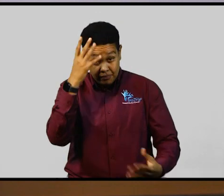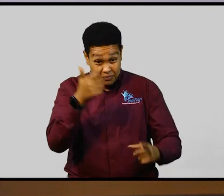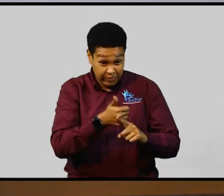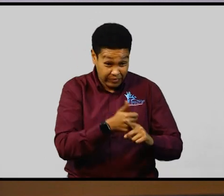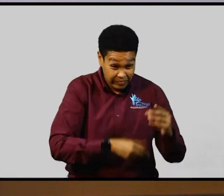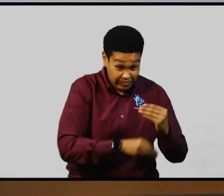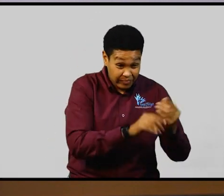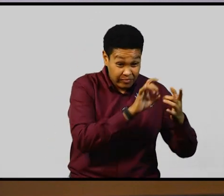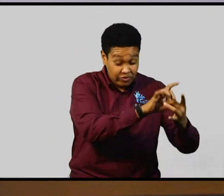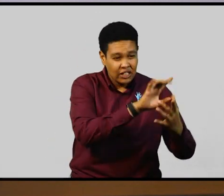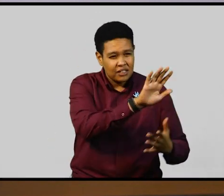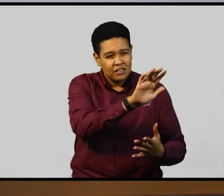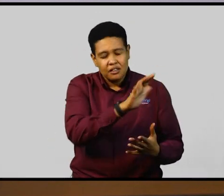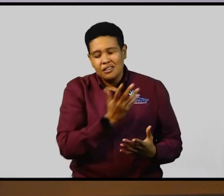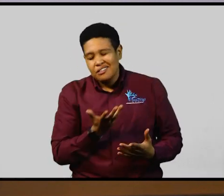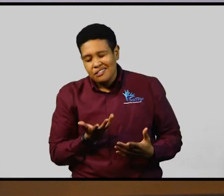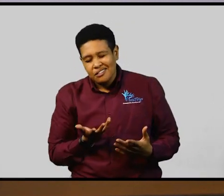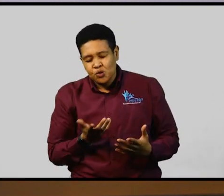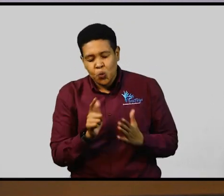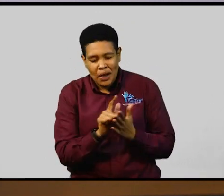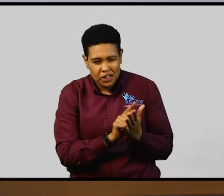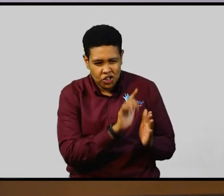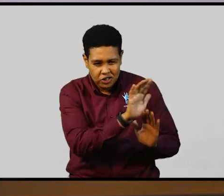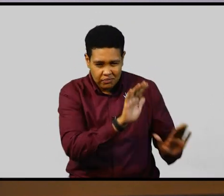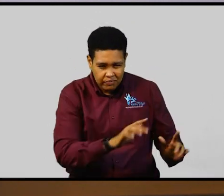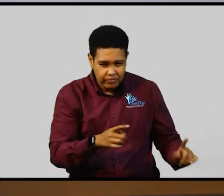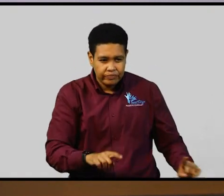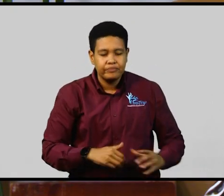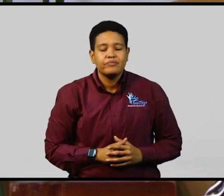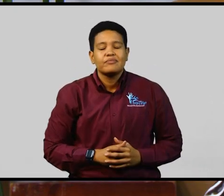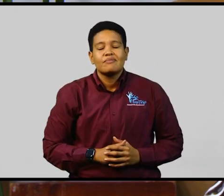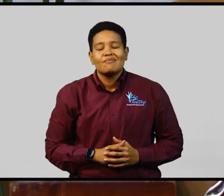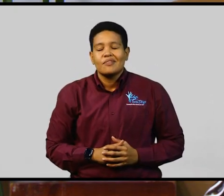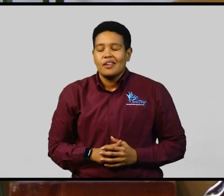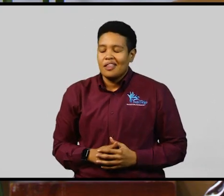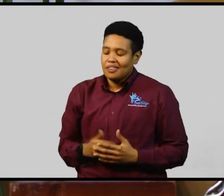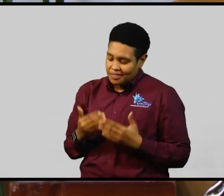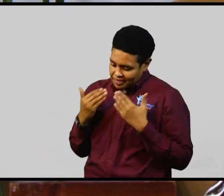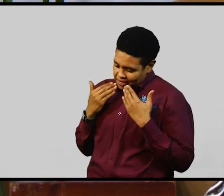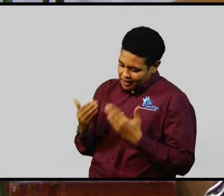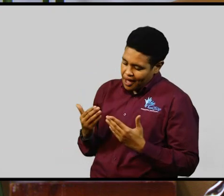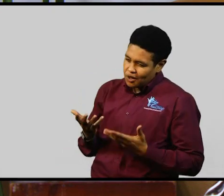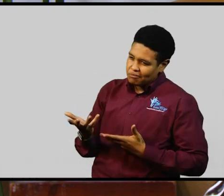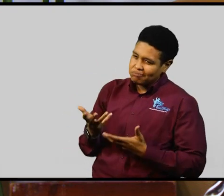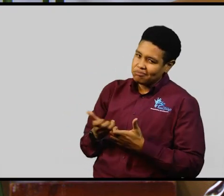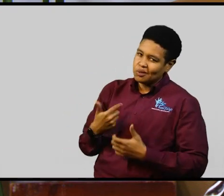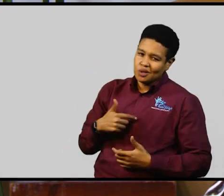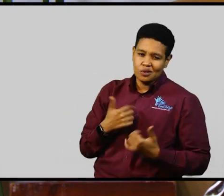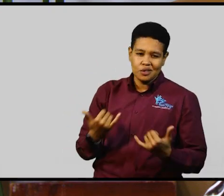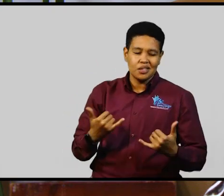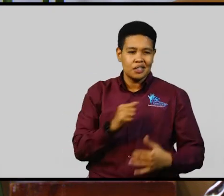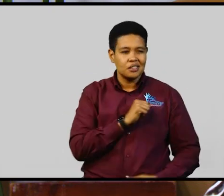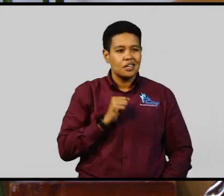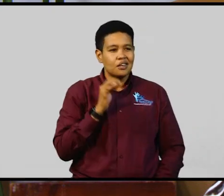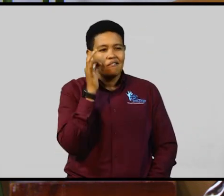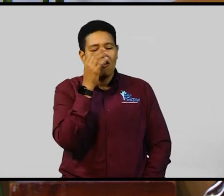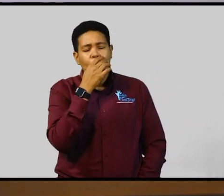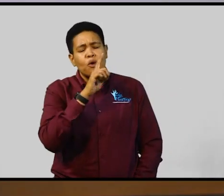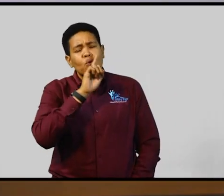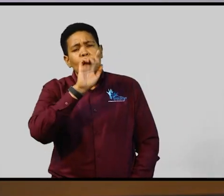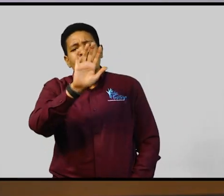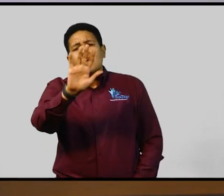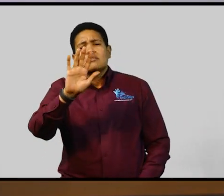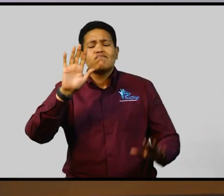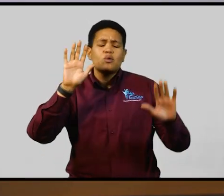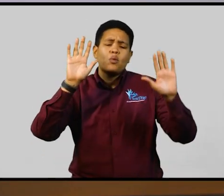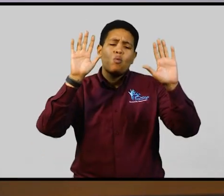on the legislation. Thank you. much for speaking with us today, Senator Morris. It has been